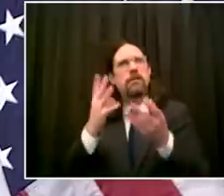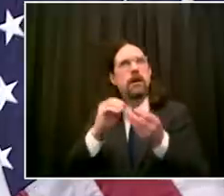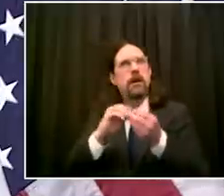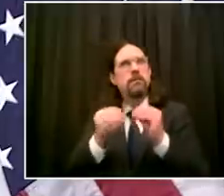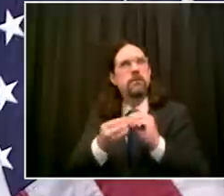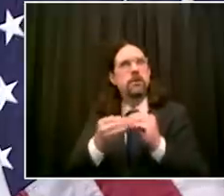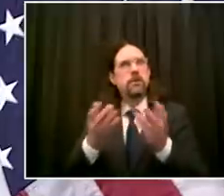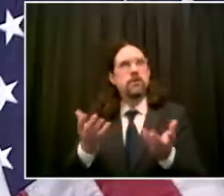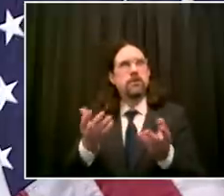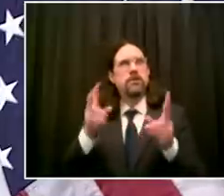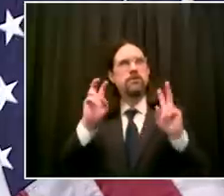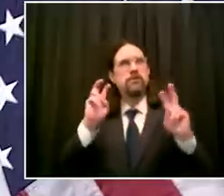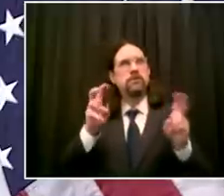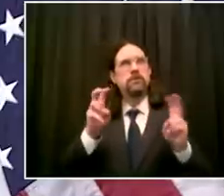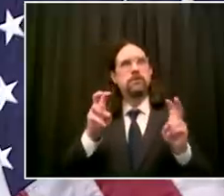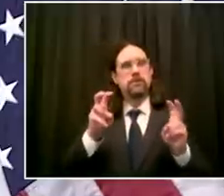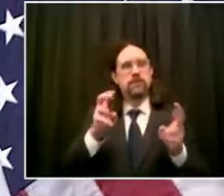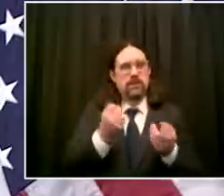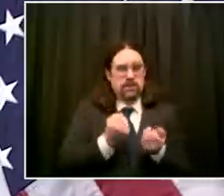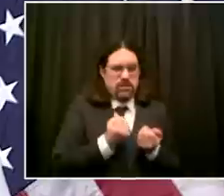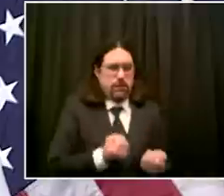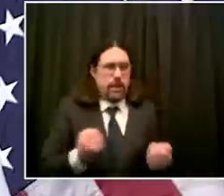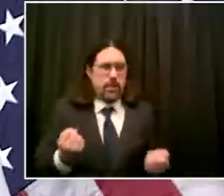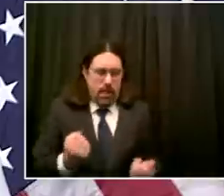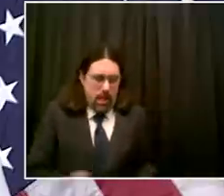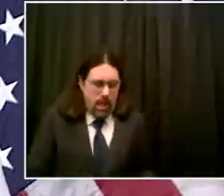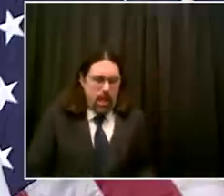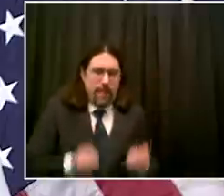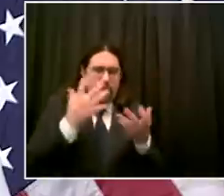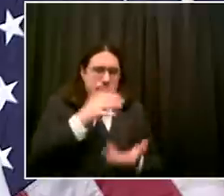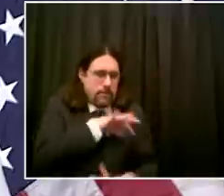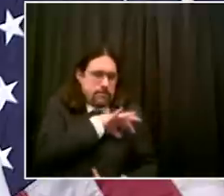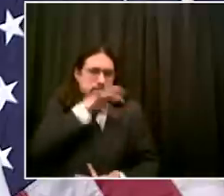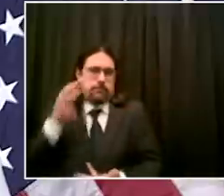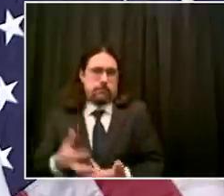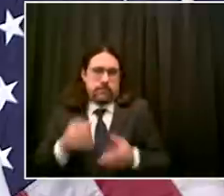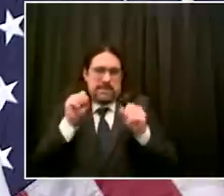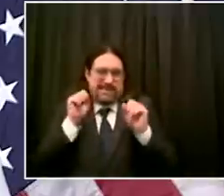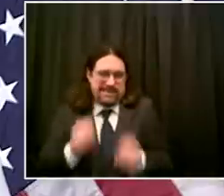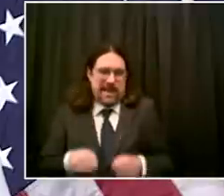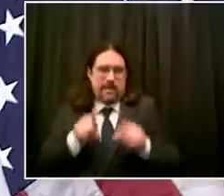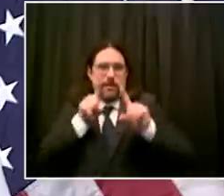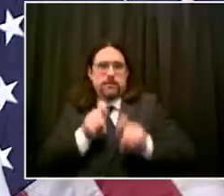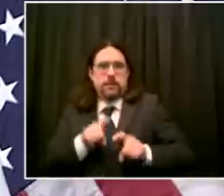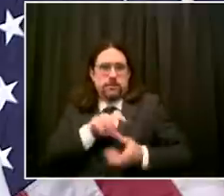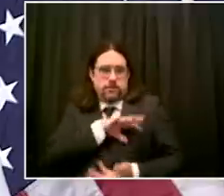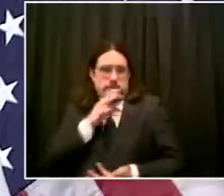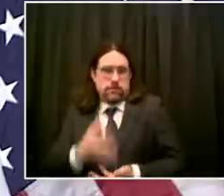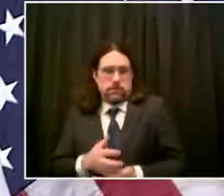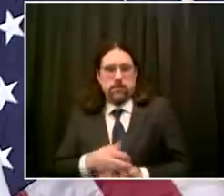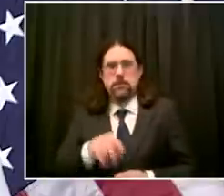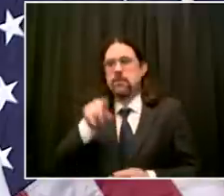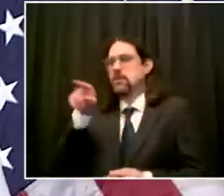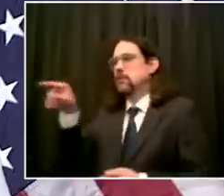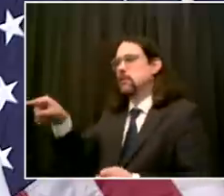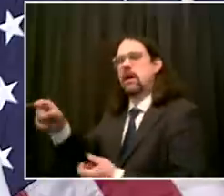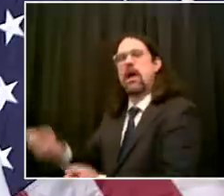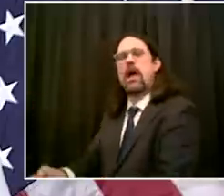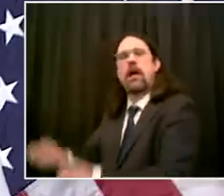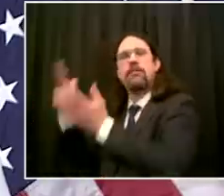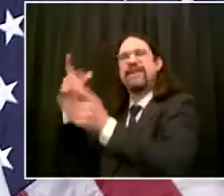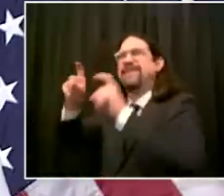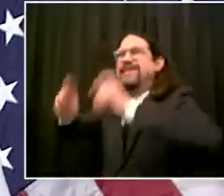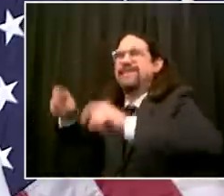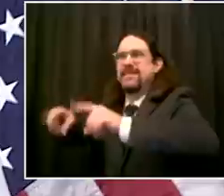remember that for a long time we had nowhere near even the beginning of a testing supply to be able to reach